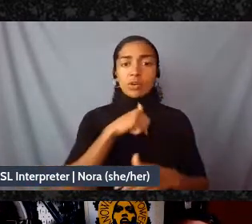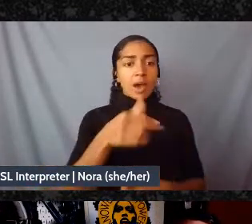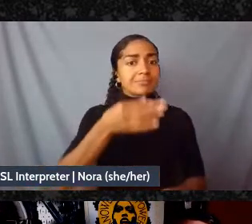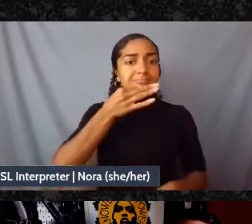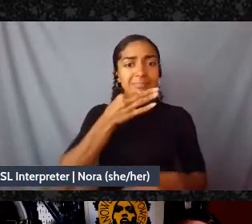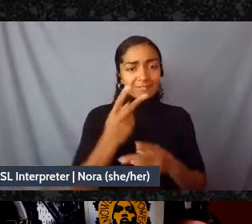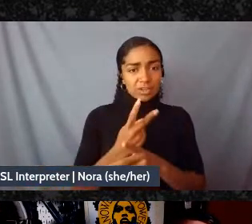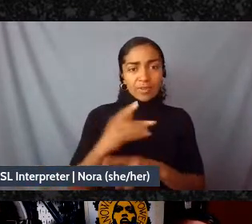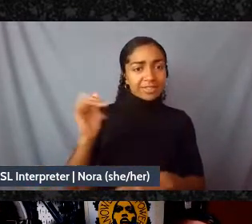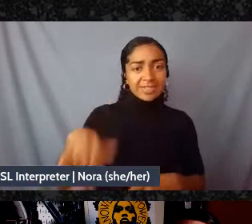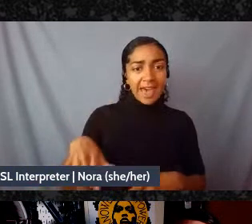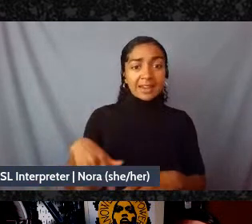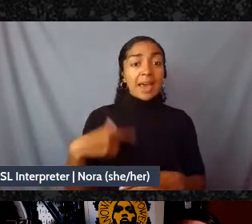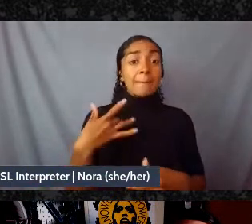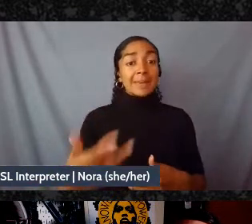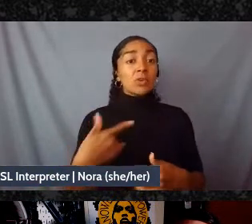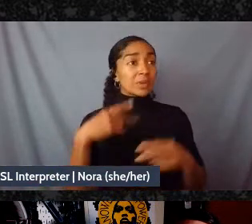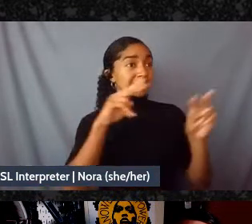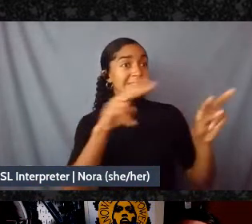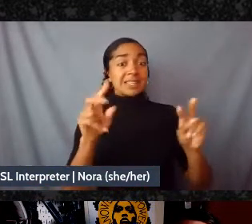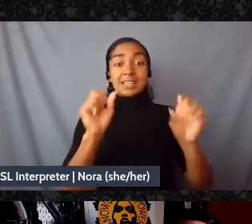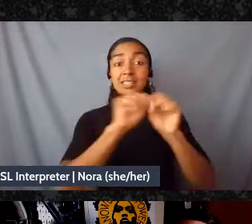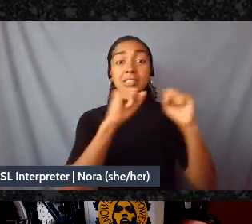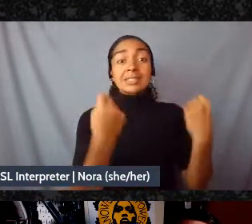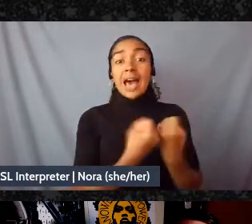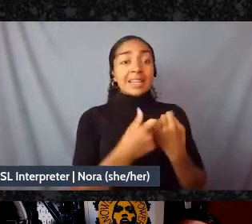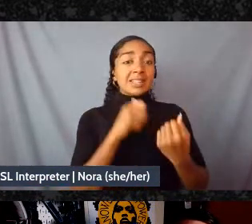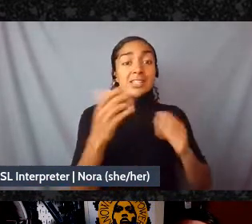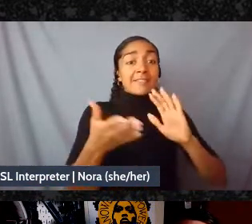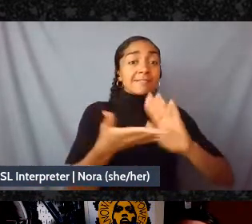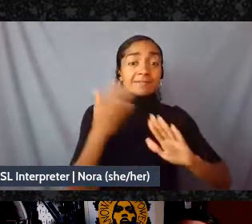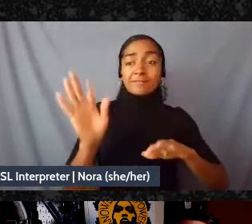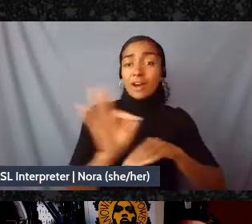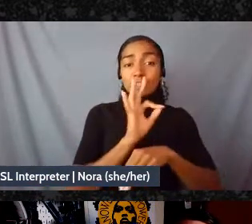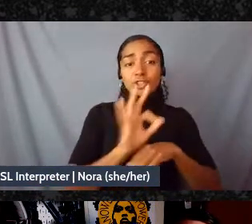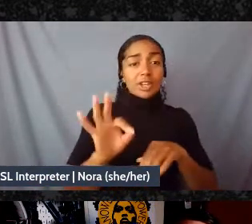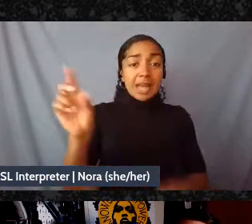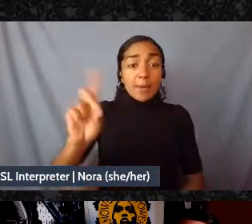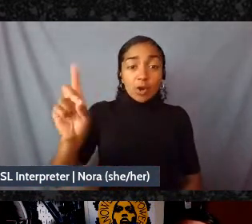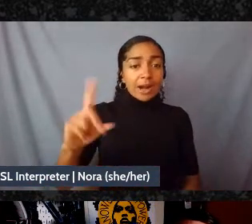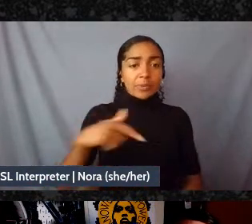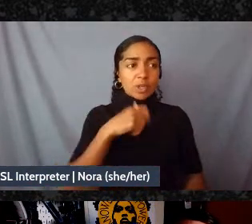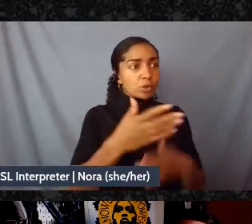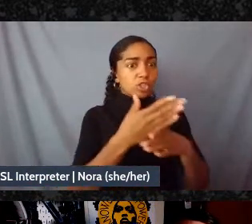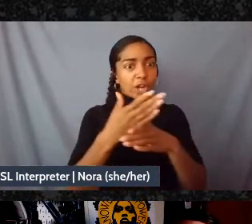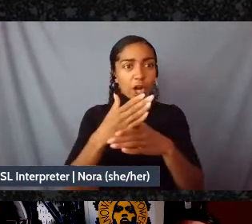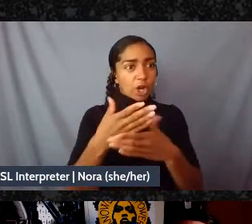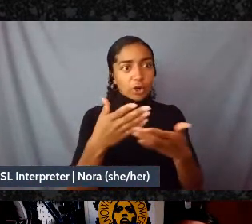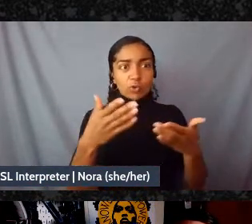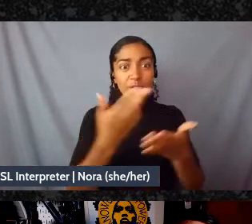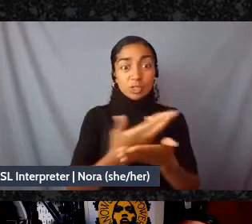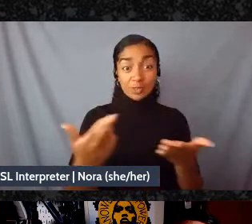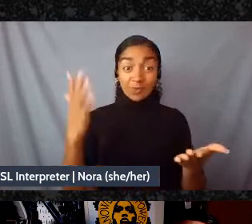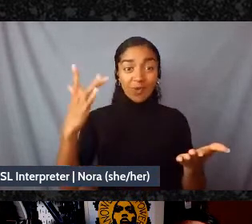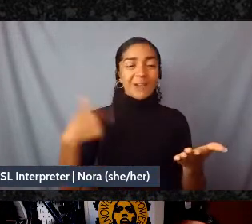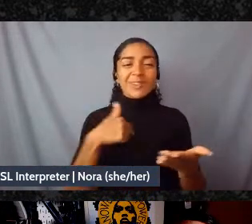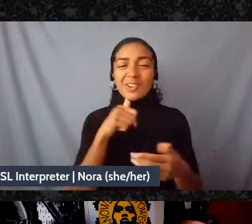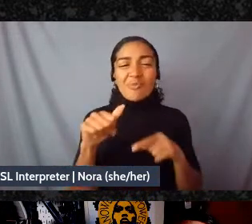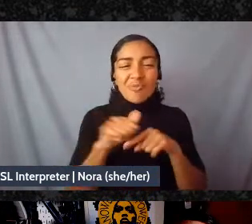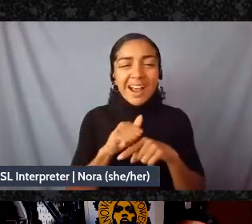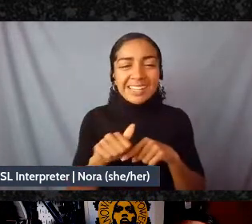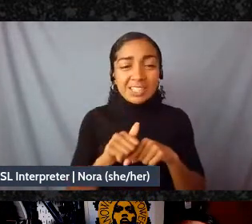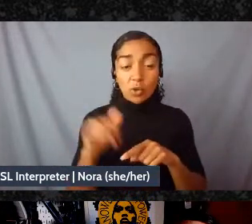function democratically we don't share resources like yeah none of us are practicing so for me I think that's one of the biggest places I want to